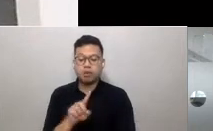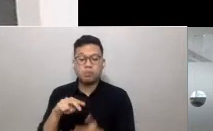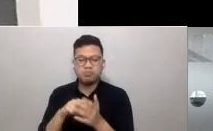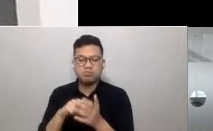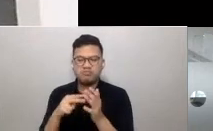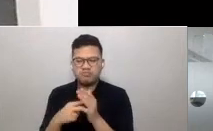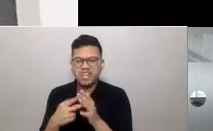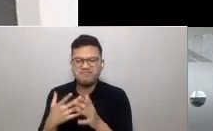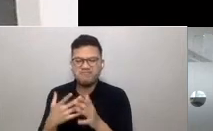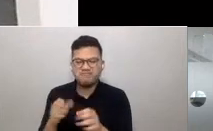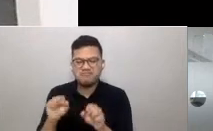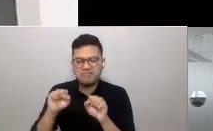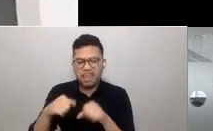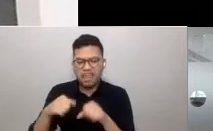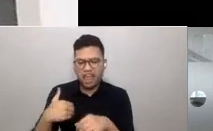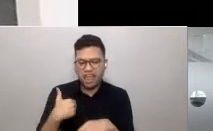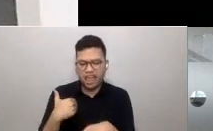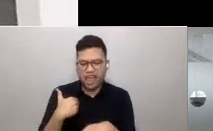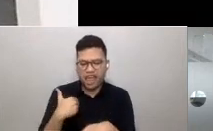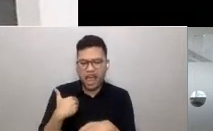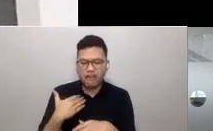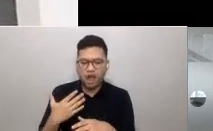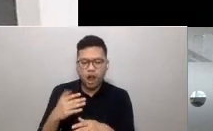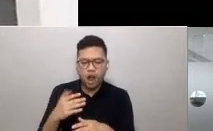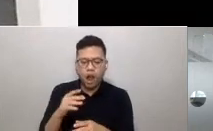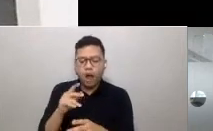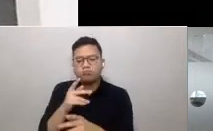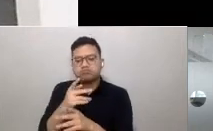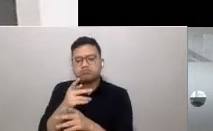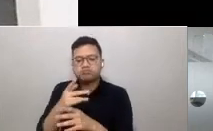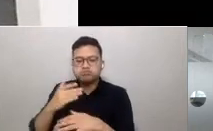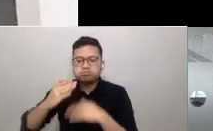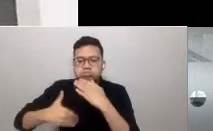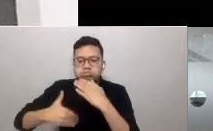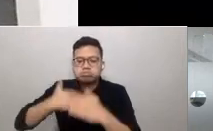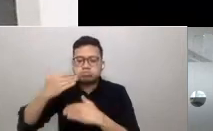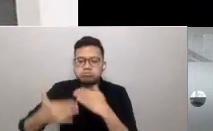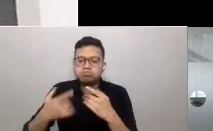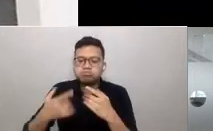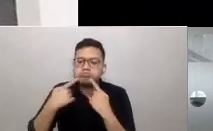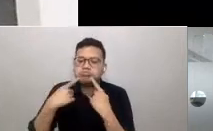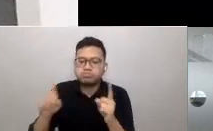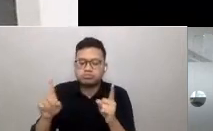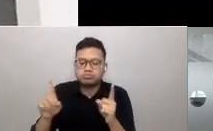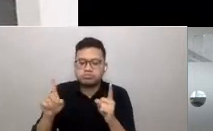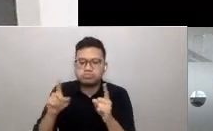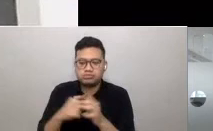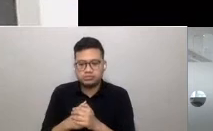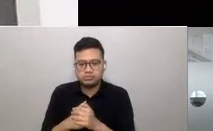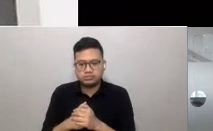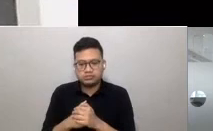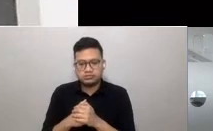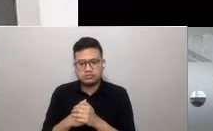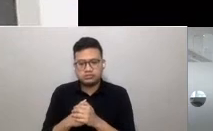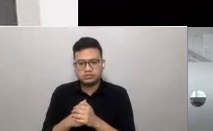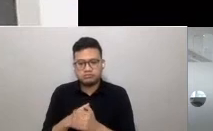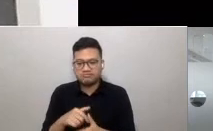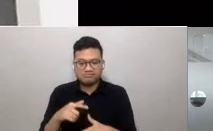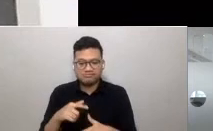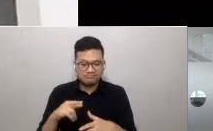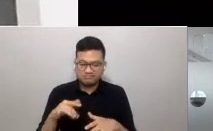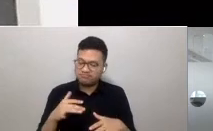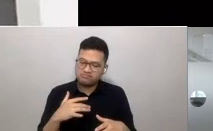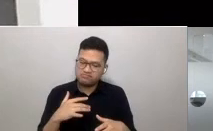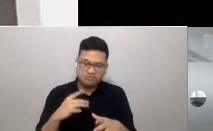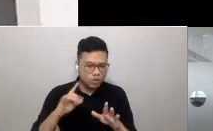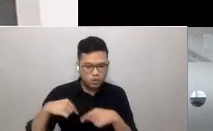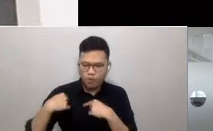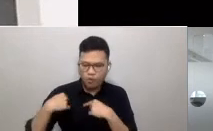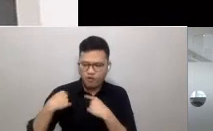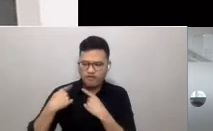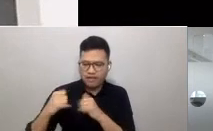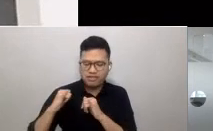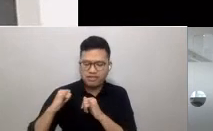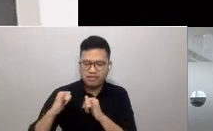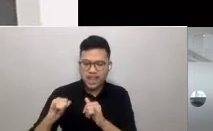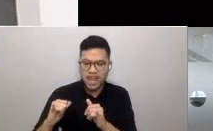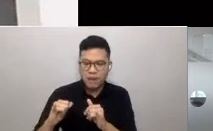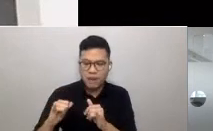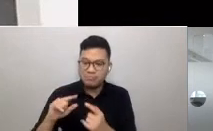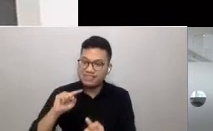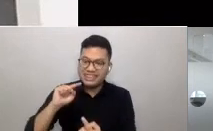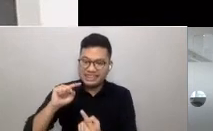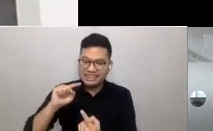surveillance as a tool to coax the worker had largely remained unchallenged until the pandemic predicament made us